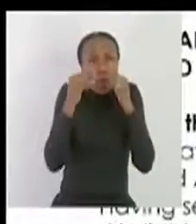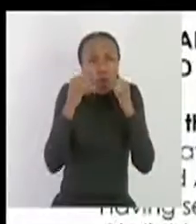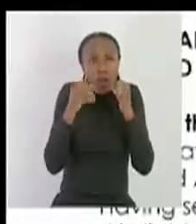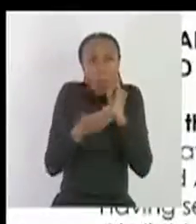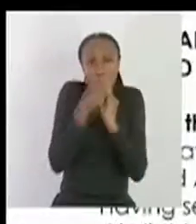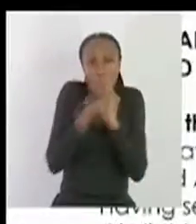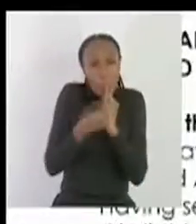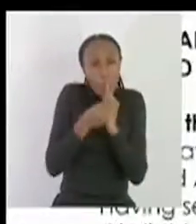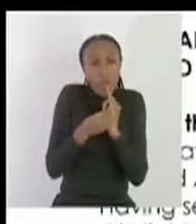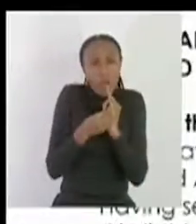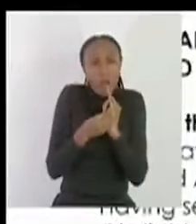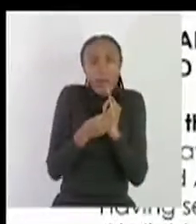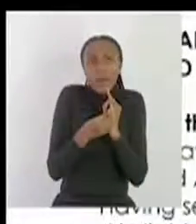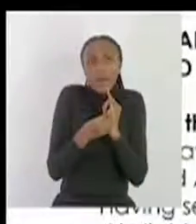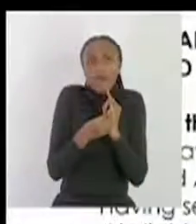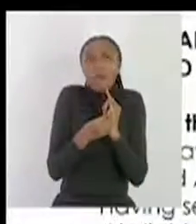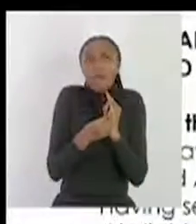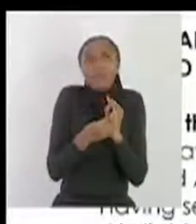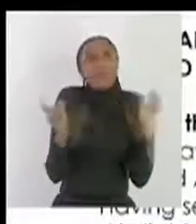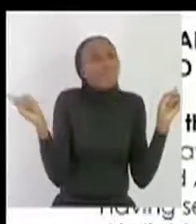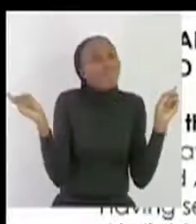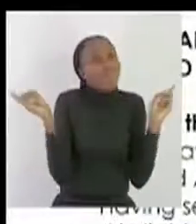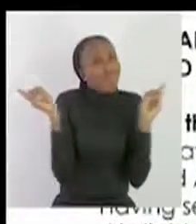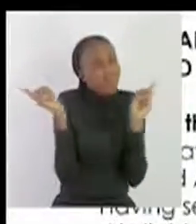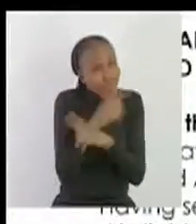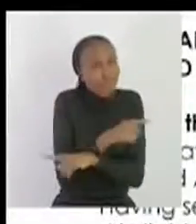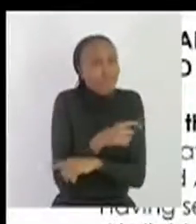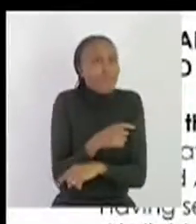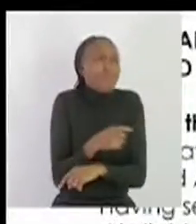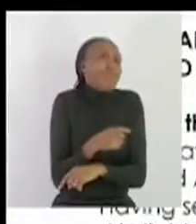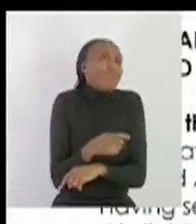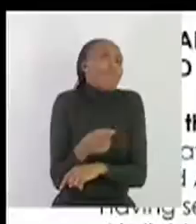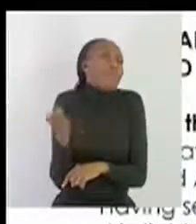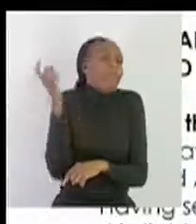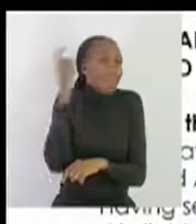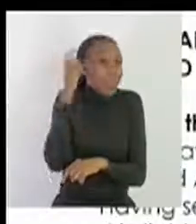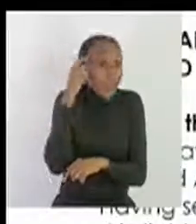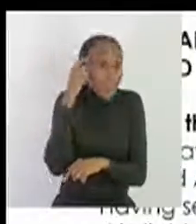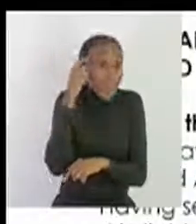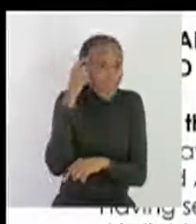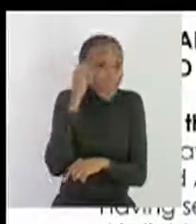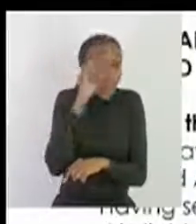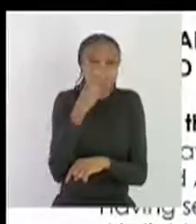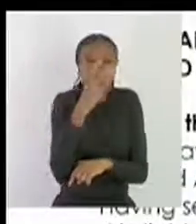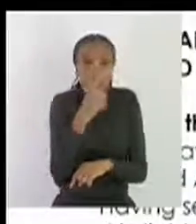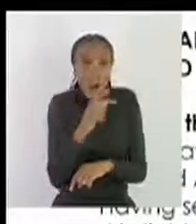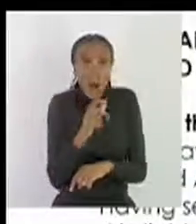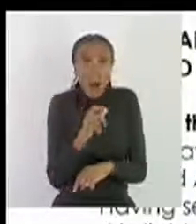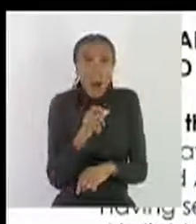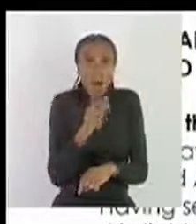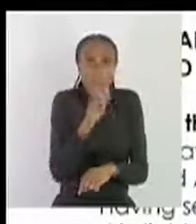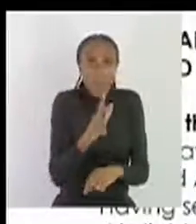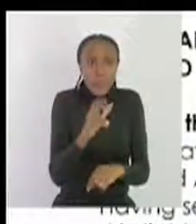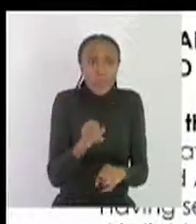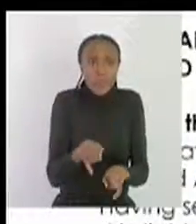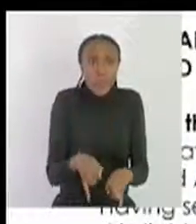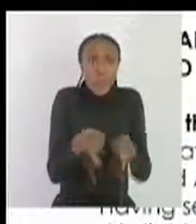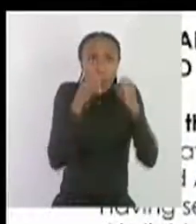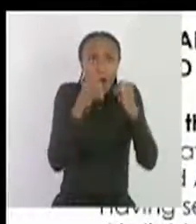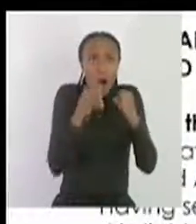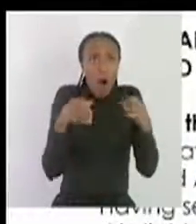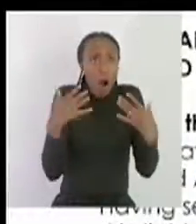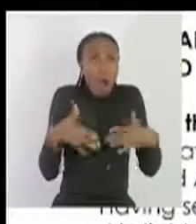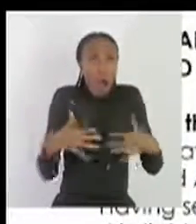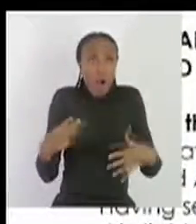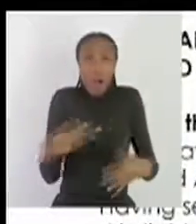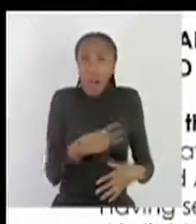is a myth also some of us have believed that whoever is thin that person is HIV positive it's a myth not everyone who